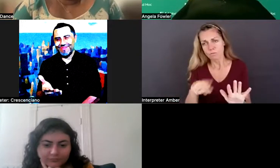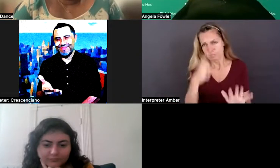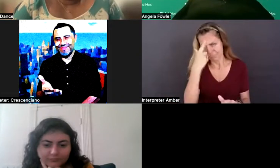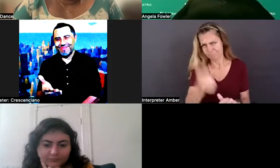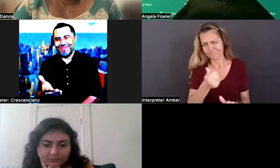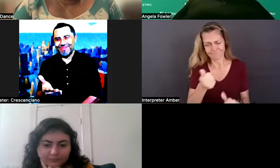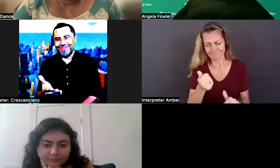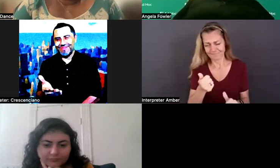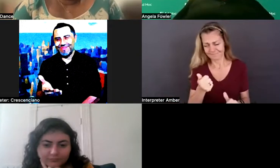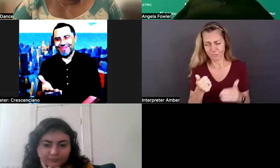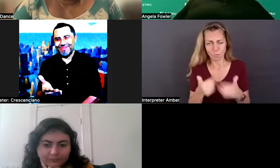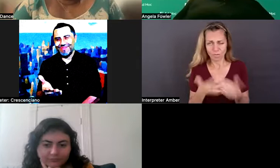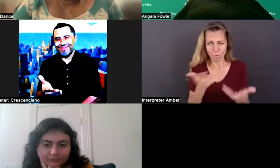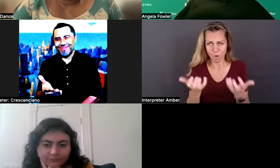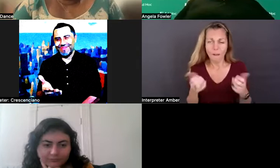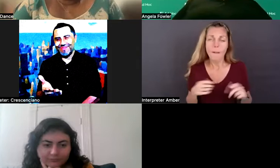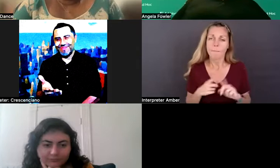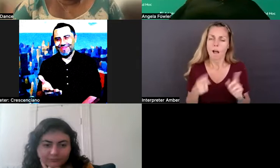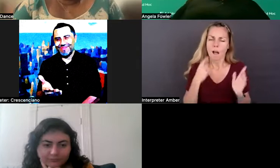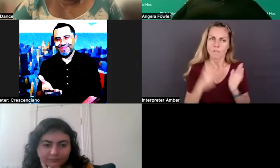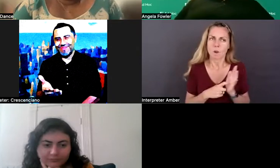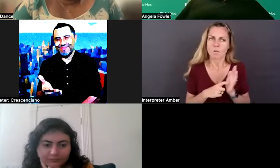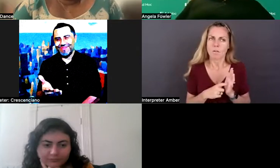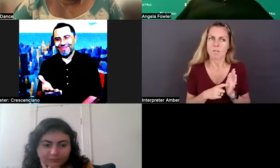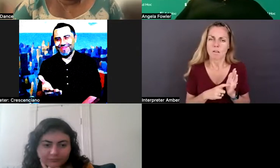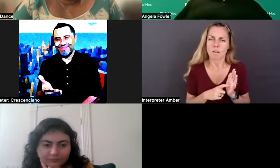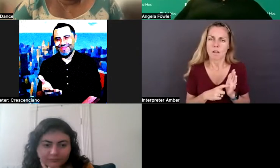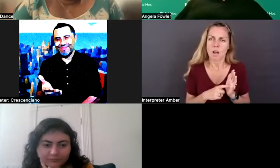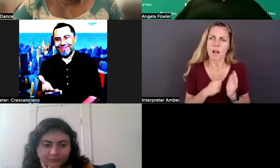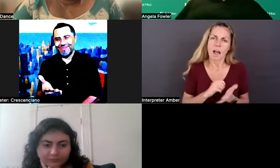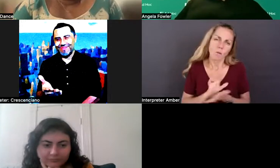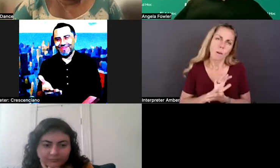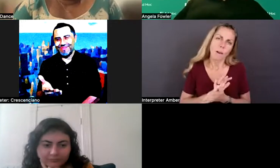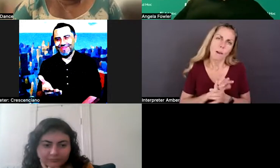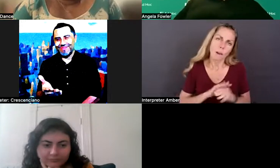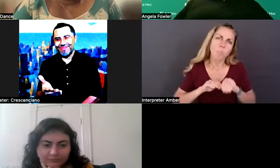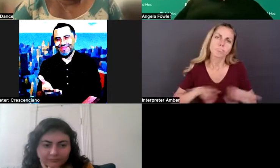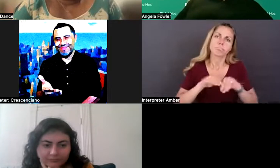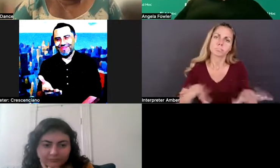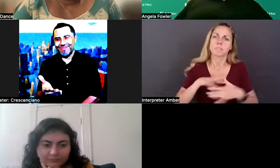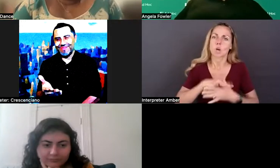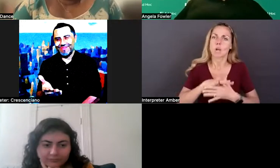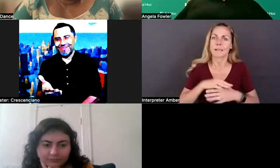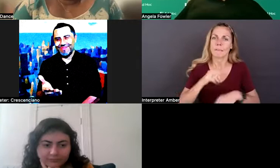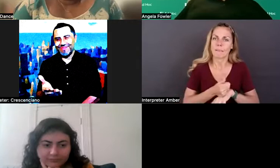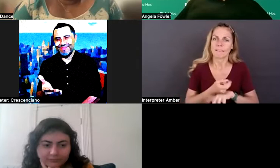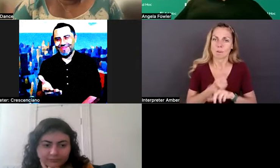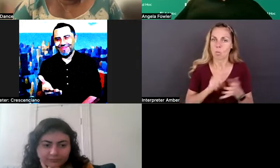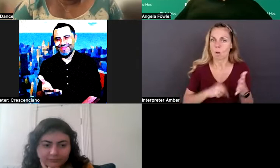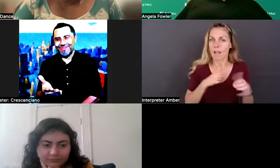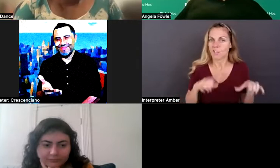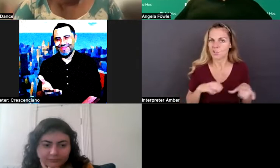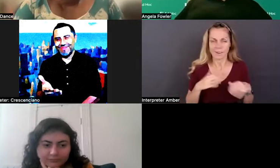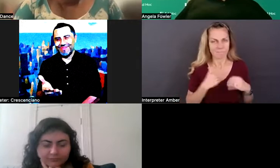You can do whatever you want. But what I found effective is I would push out content based on what I do. So I was an educator at the time,